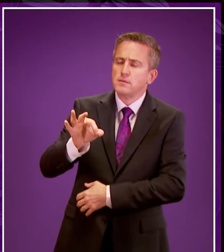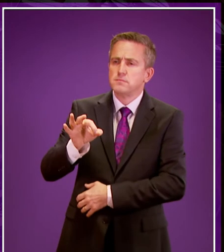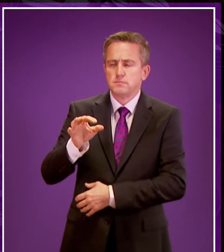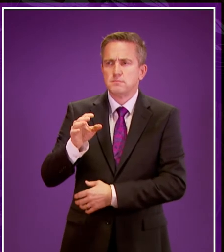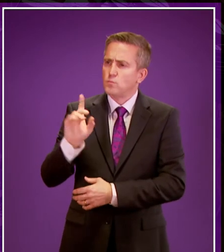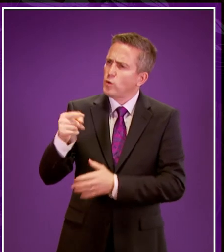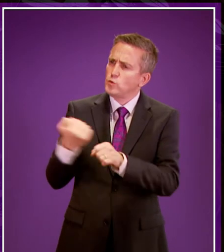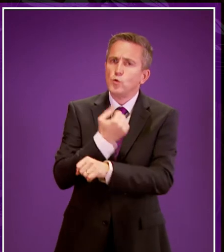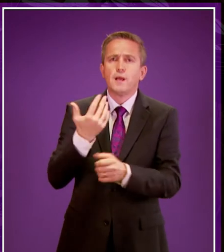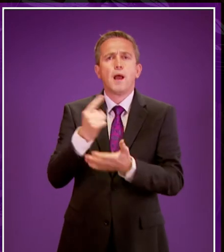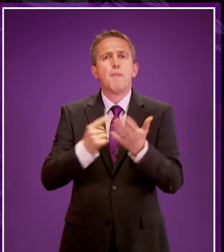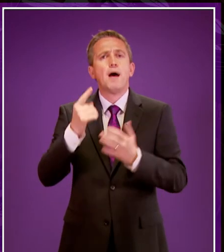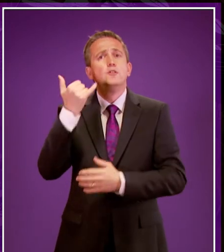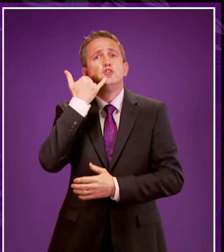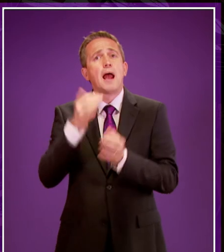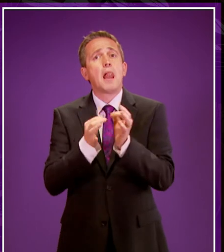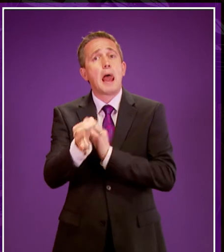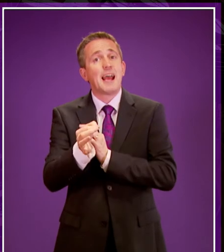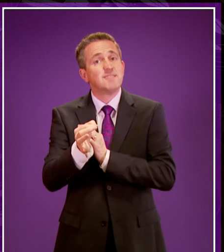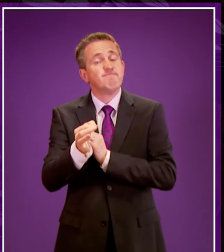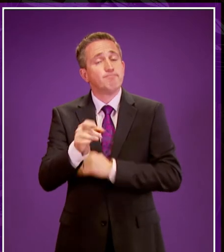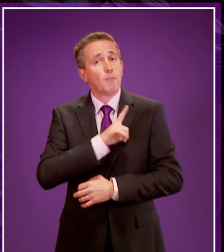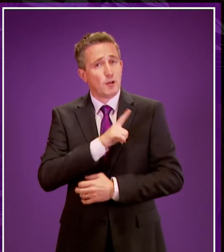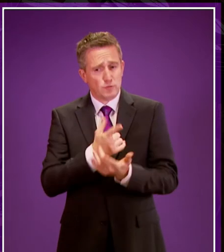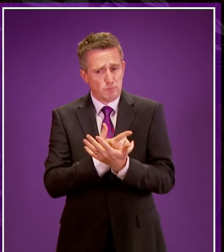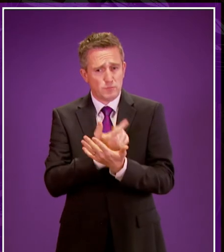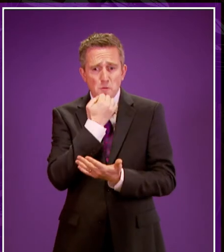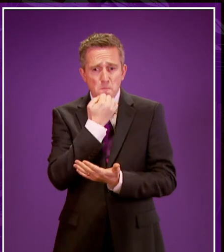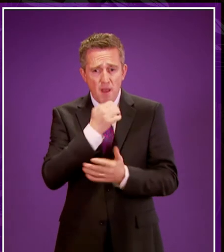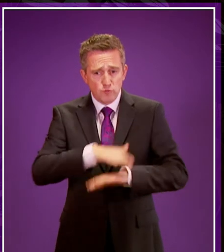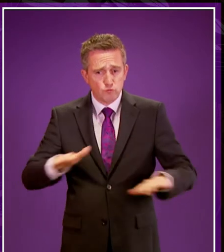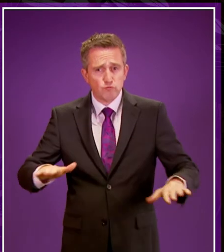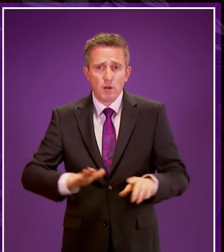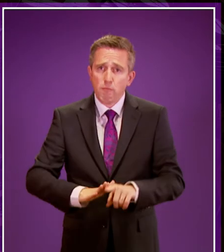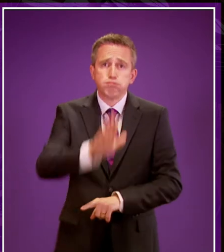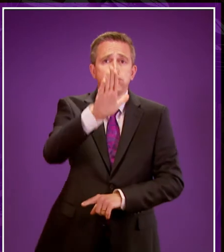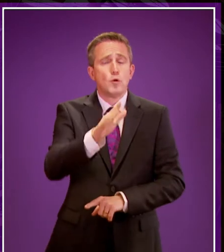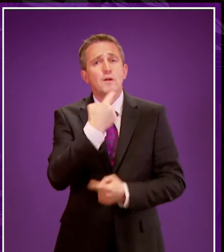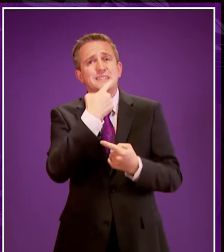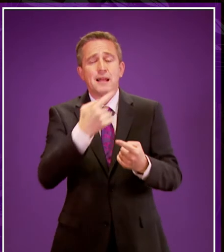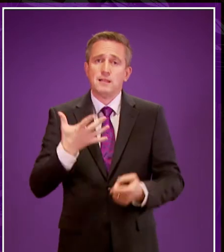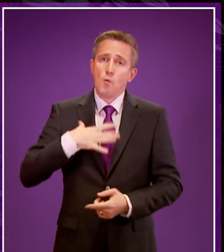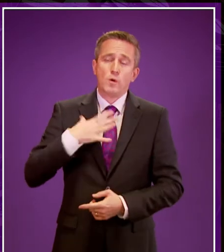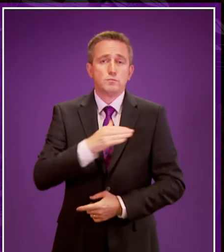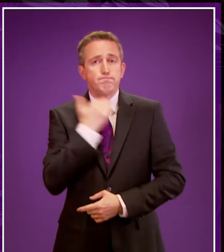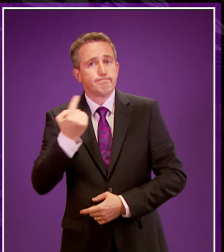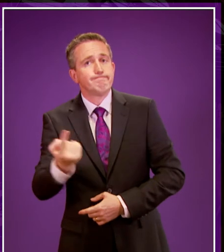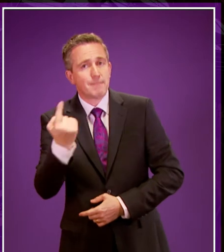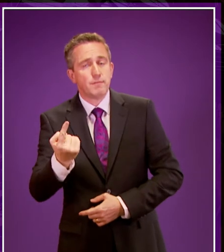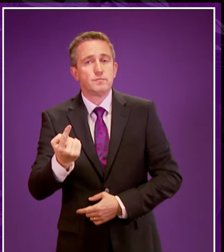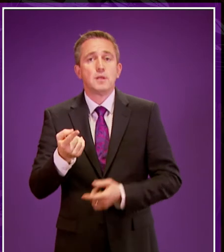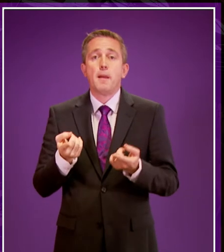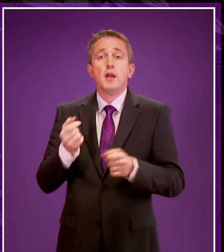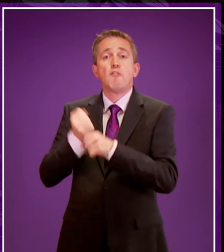to reports that Childline has recorded a record number of young people expressing suicidal thoughts in the last year. Minister Maureen Watt.